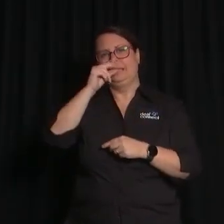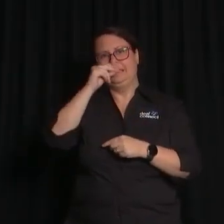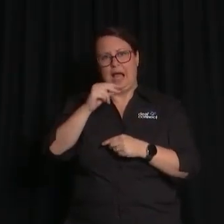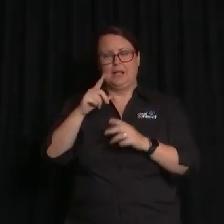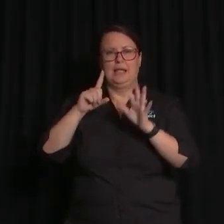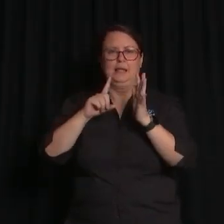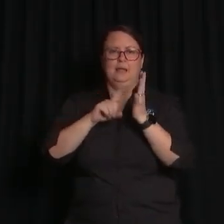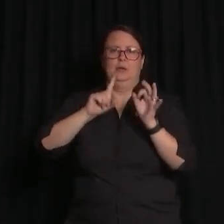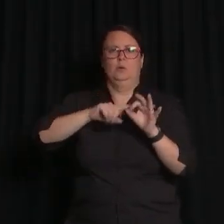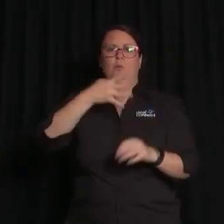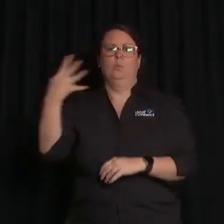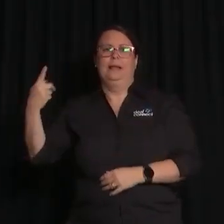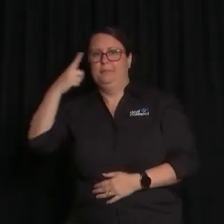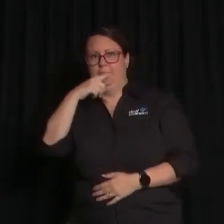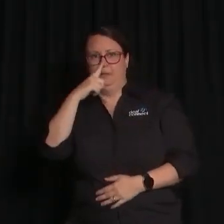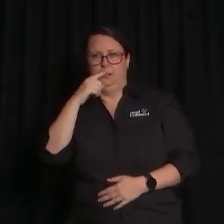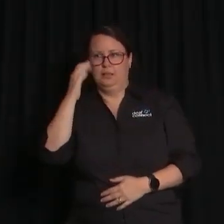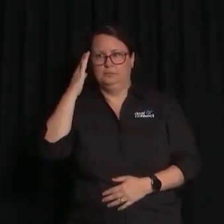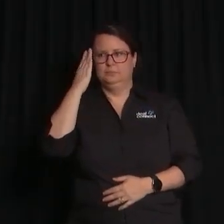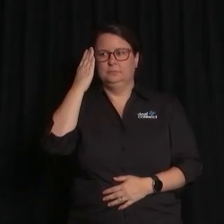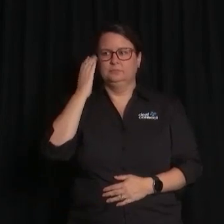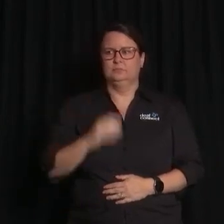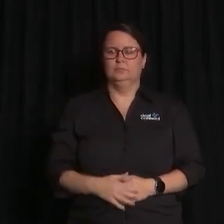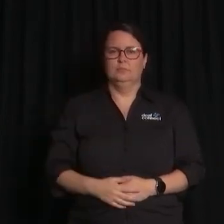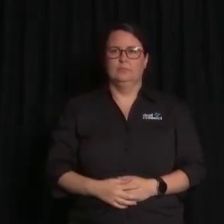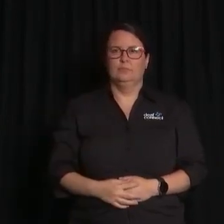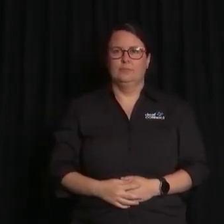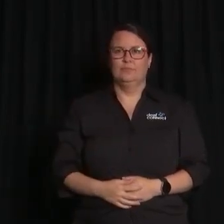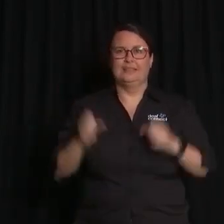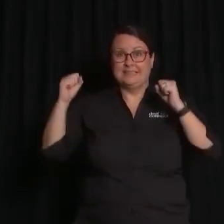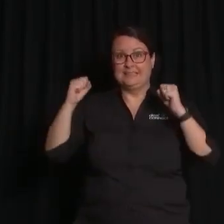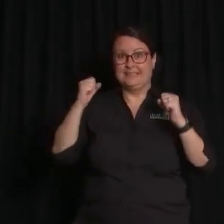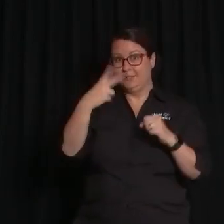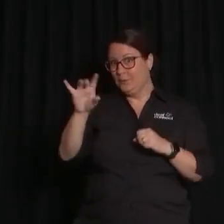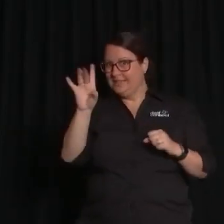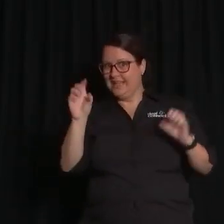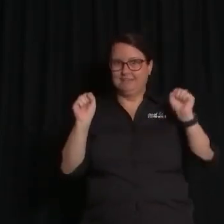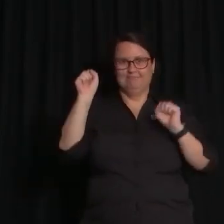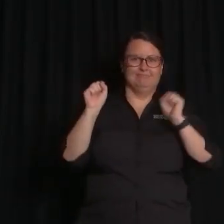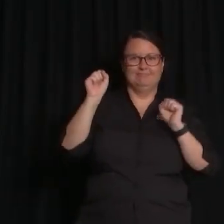plus people. So I've got a pretty good... Thank you. 2010. Yes.